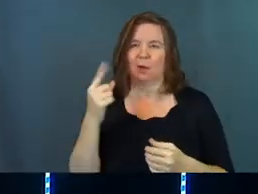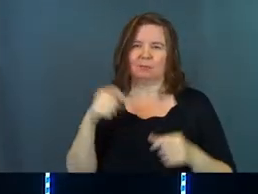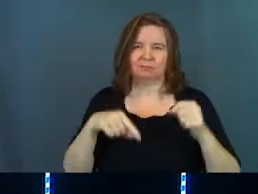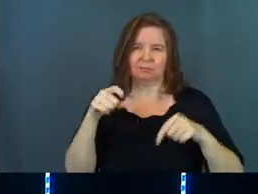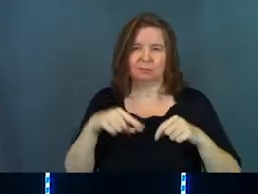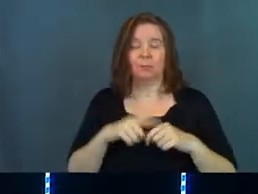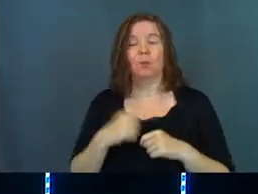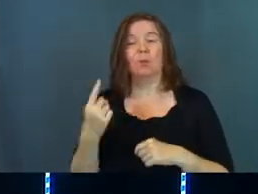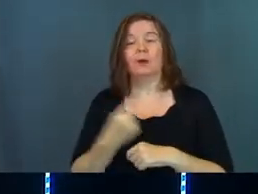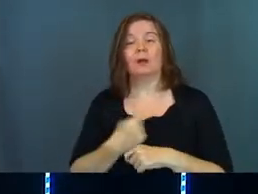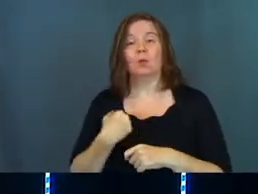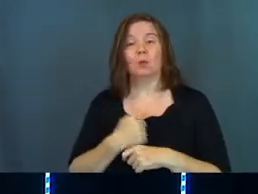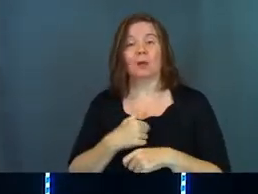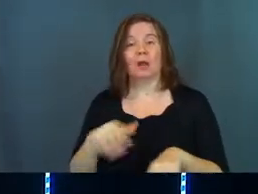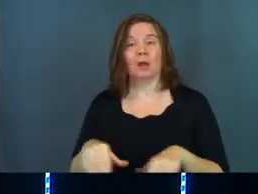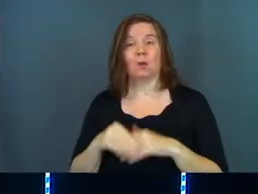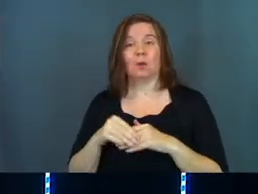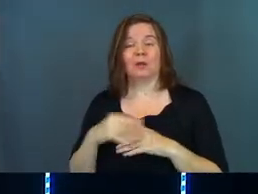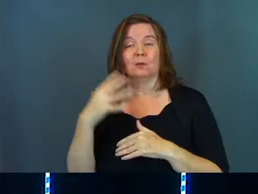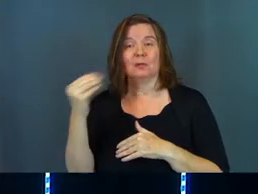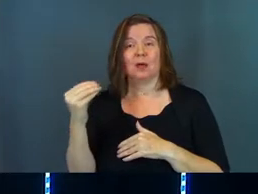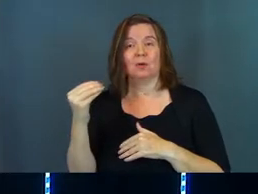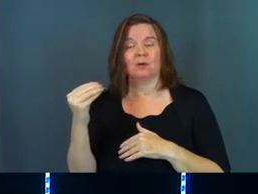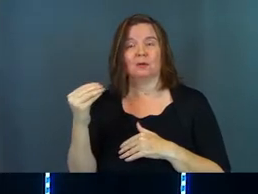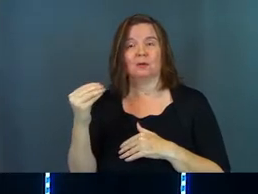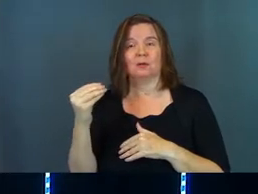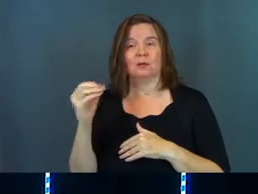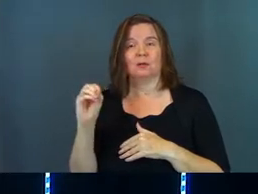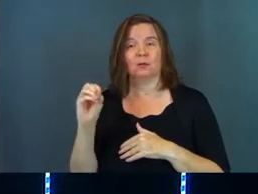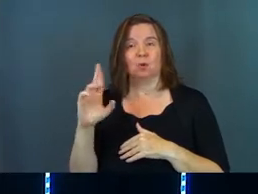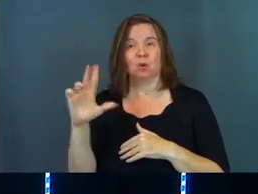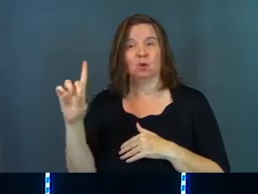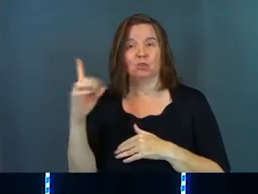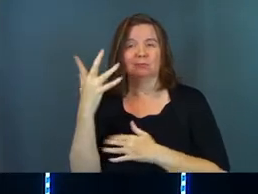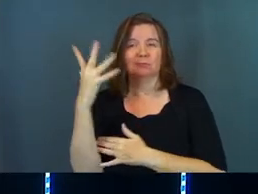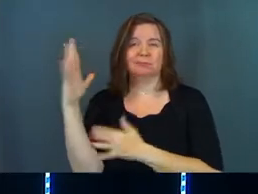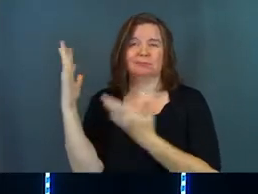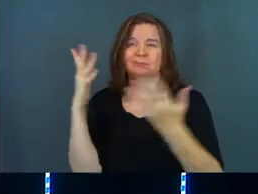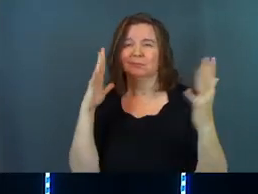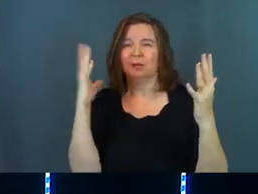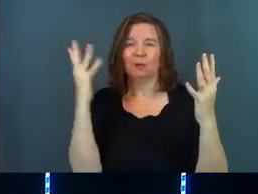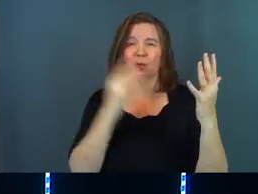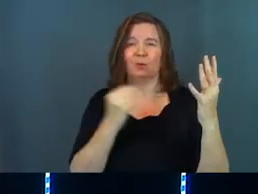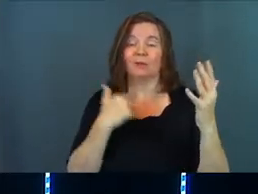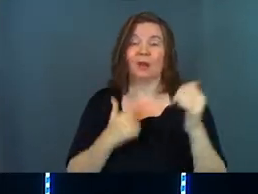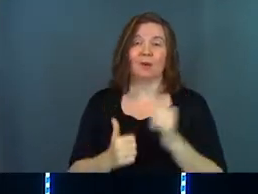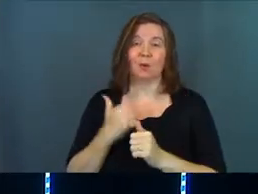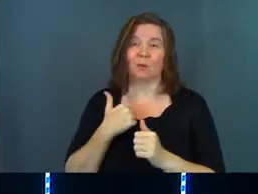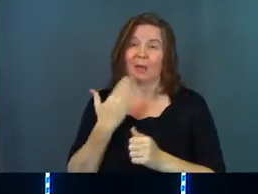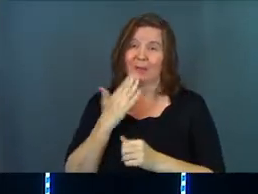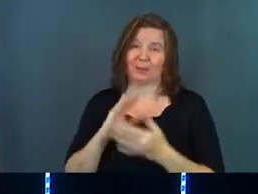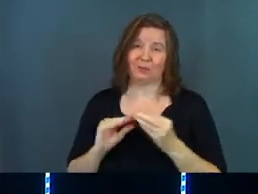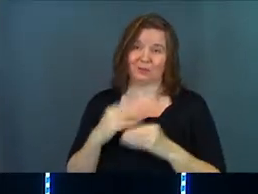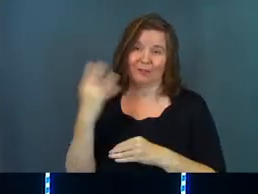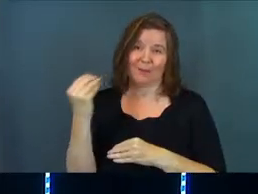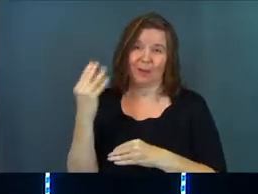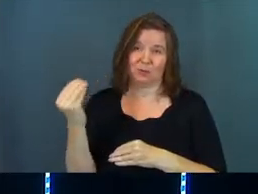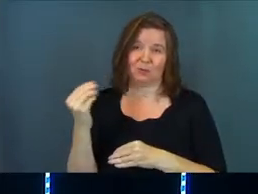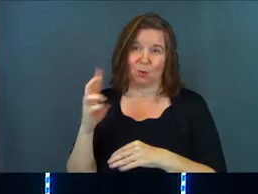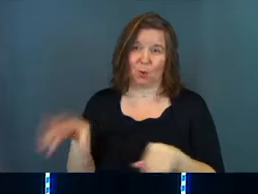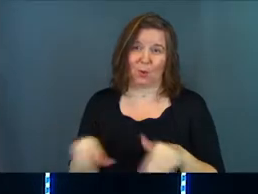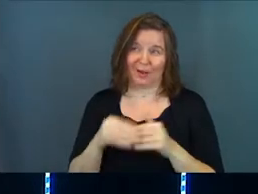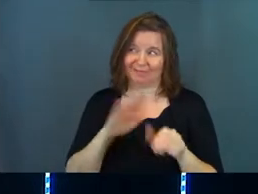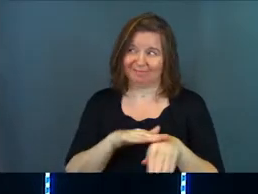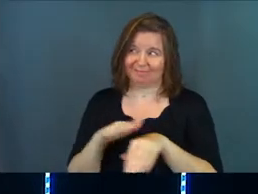one day. One day we had a wedding and was out at an orchard and it was beautiful. And most of my bad stories are from outdoor